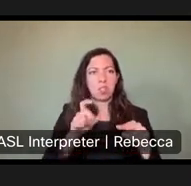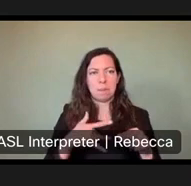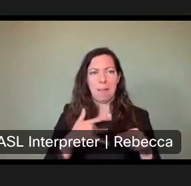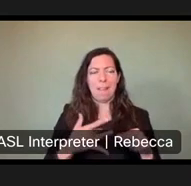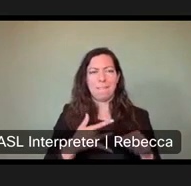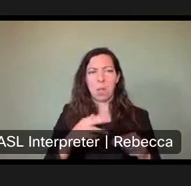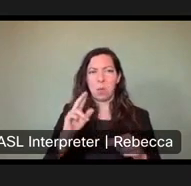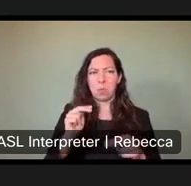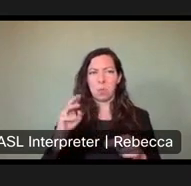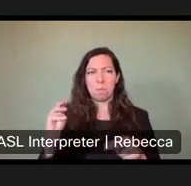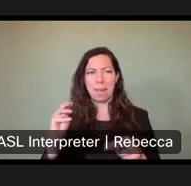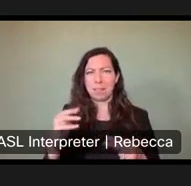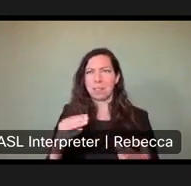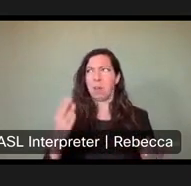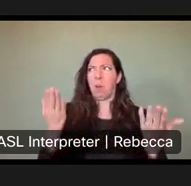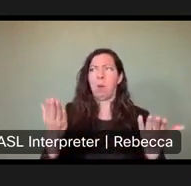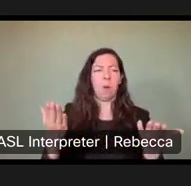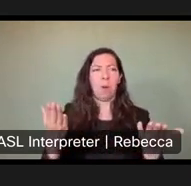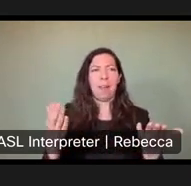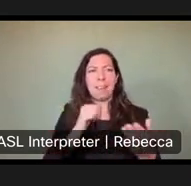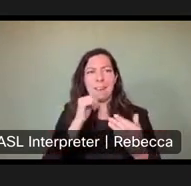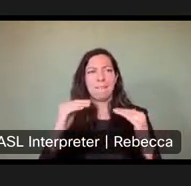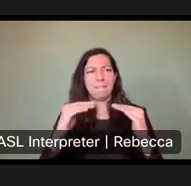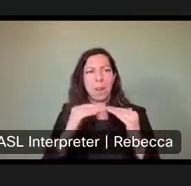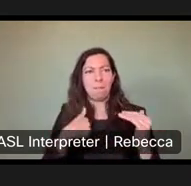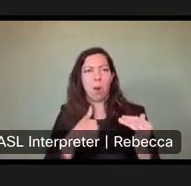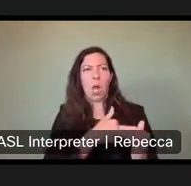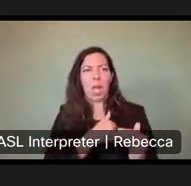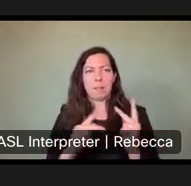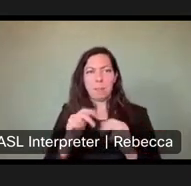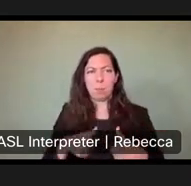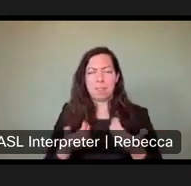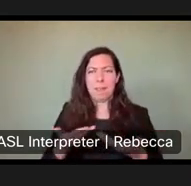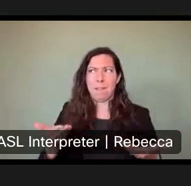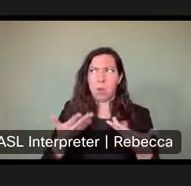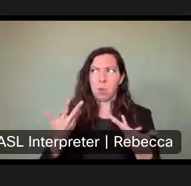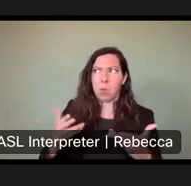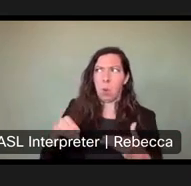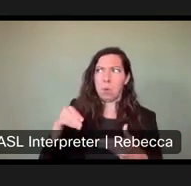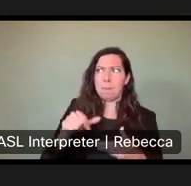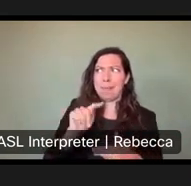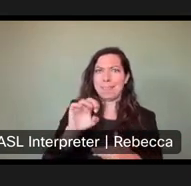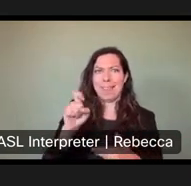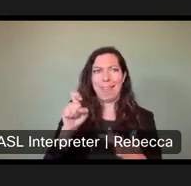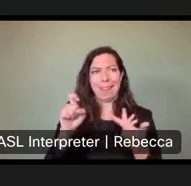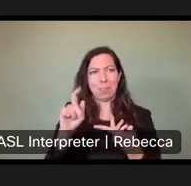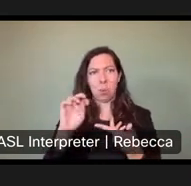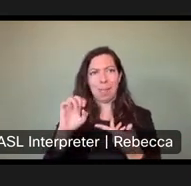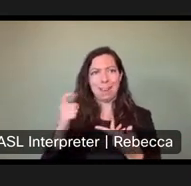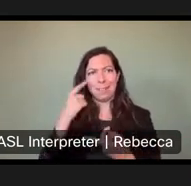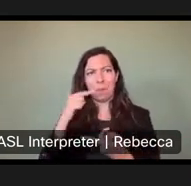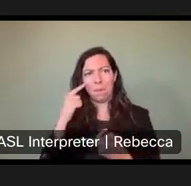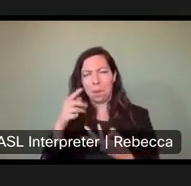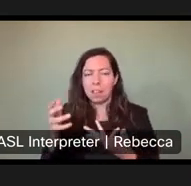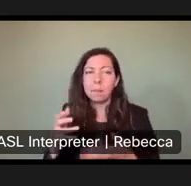who are already paying via taxes. So. To address that. State parks is set up